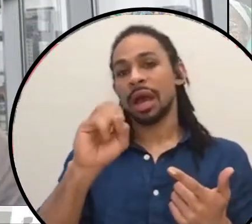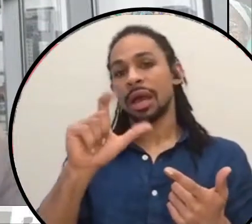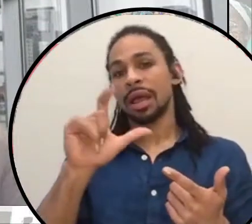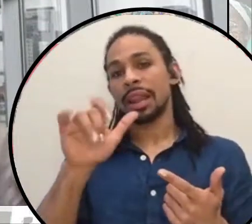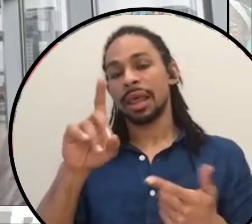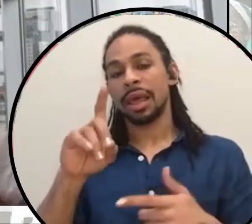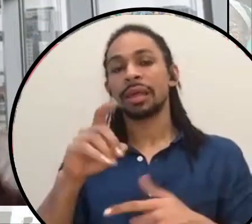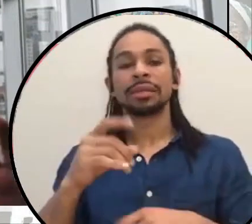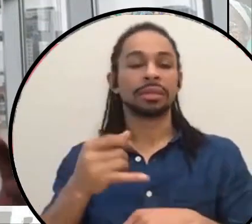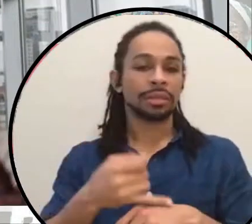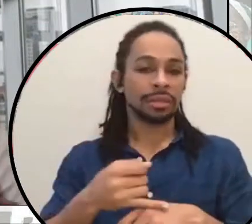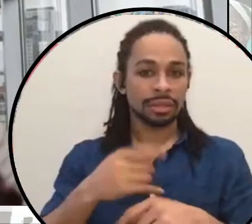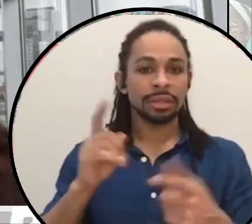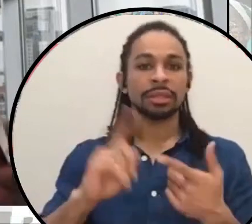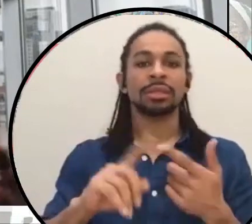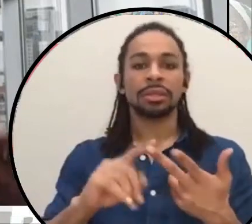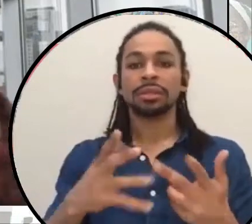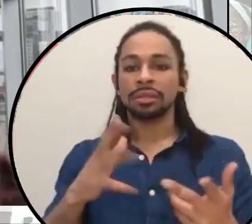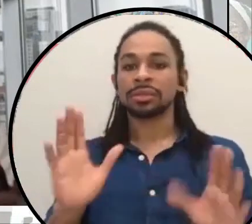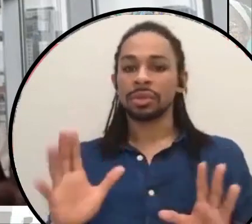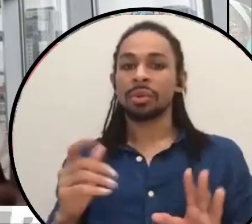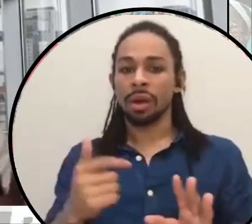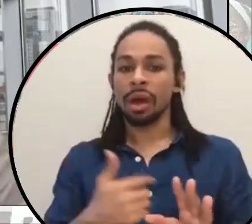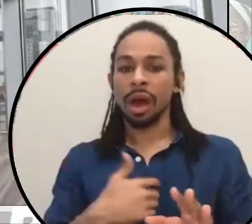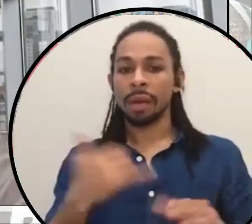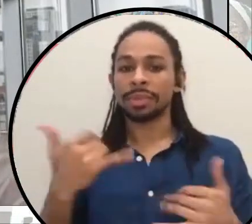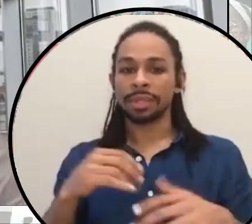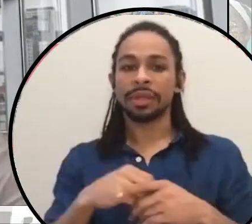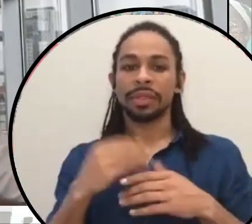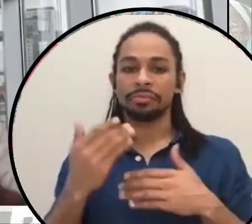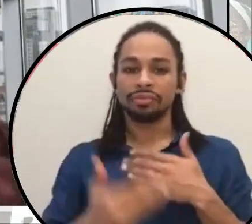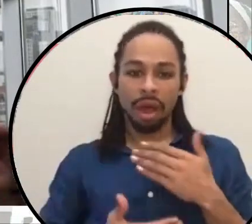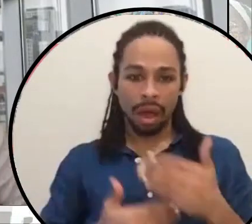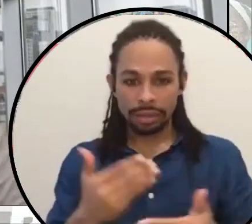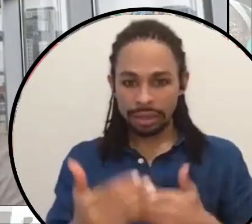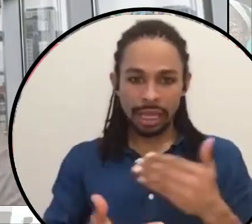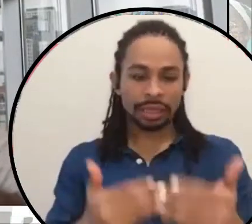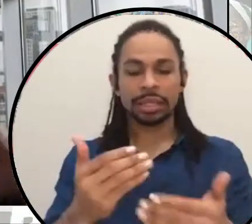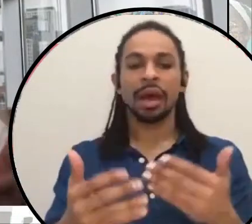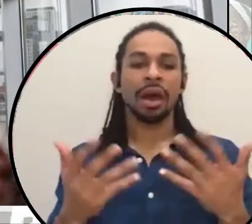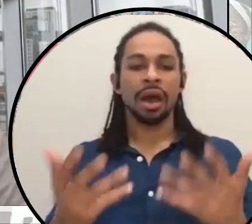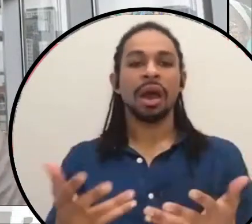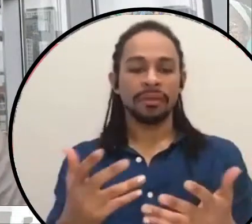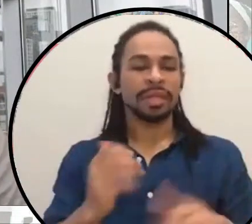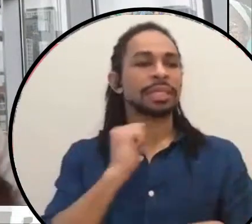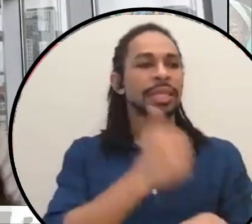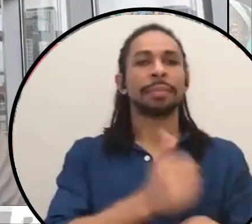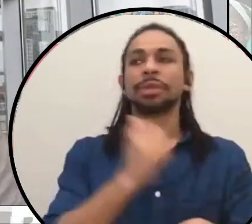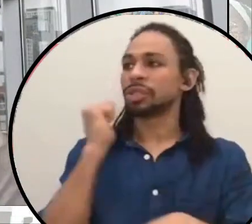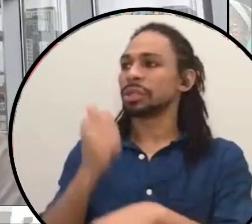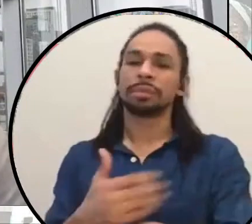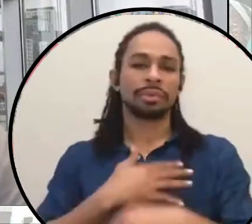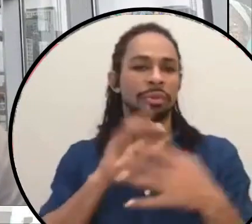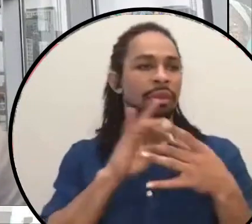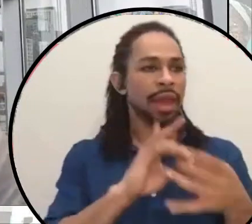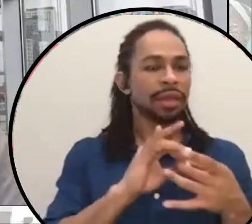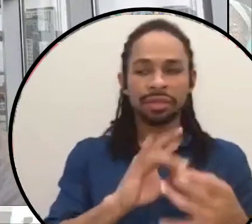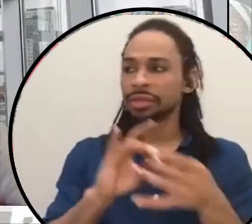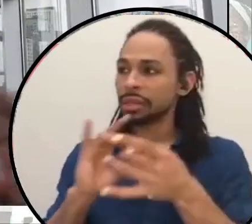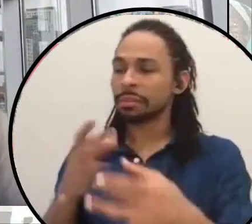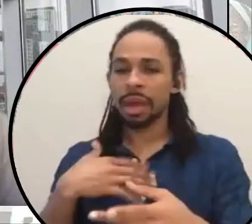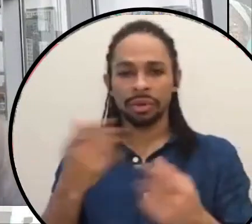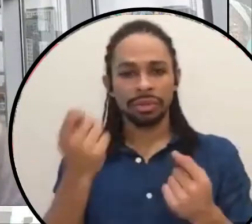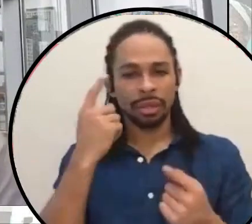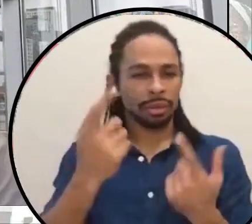outlook on abolition. I, and I'm still in the process of sort of, uh, establishing my relationship and my understanding of what abolition